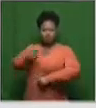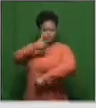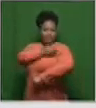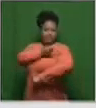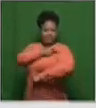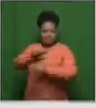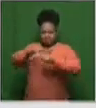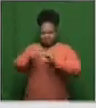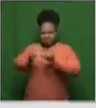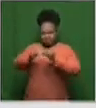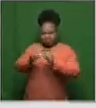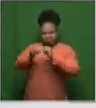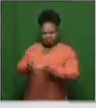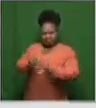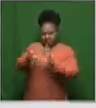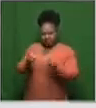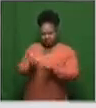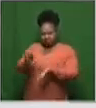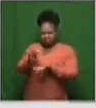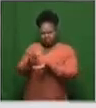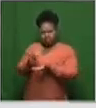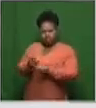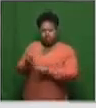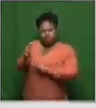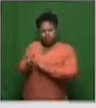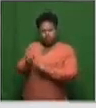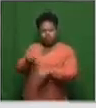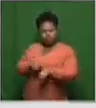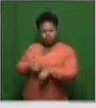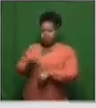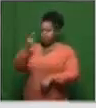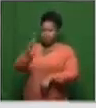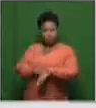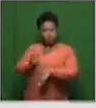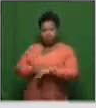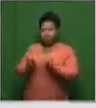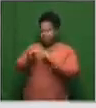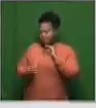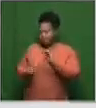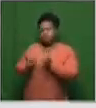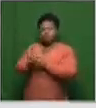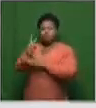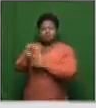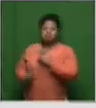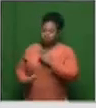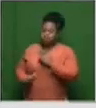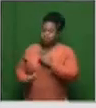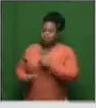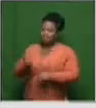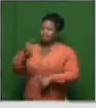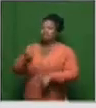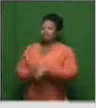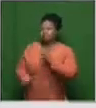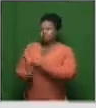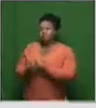short space of time. This is the first time we could develop a vaccine within 12 months. So, I think it